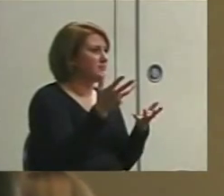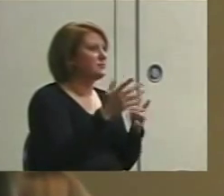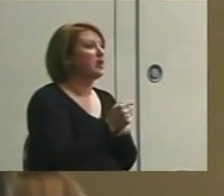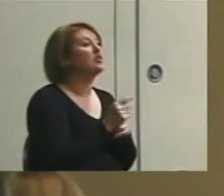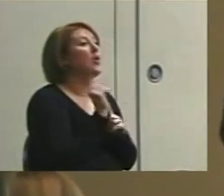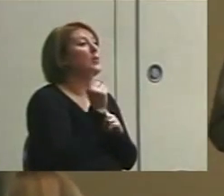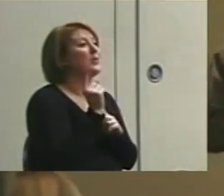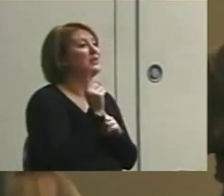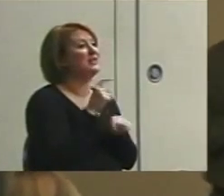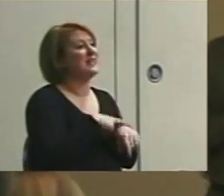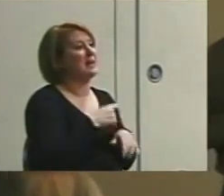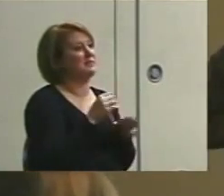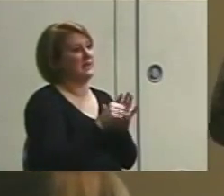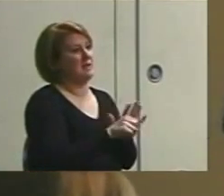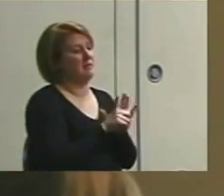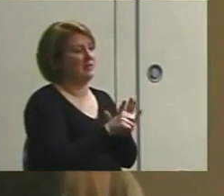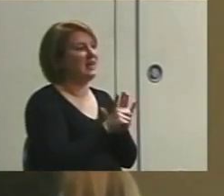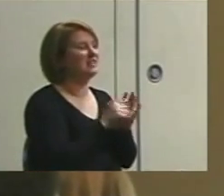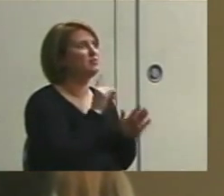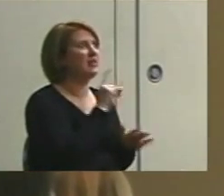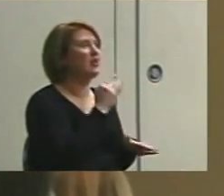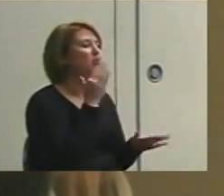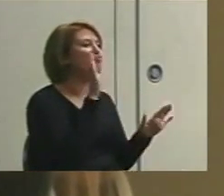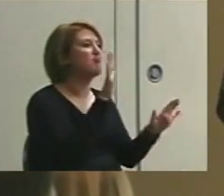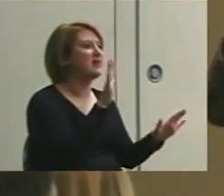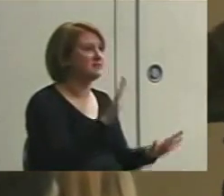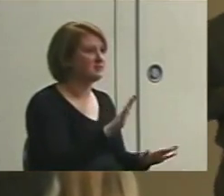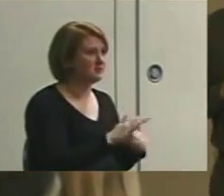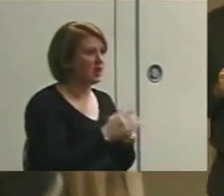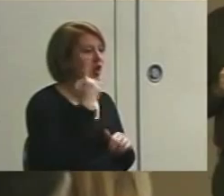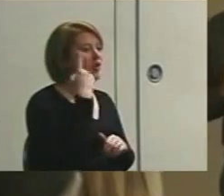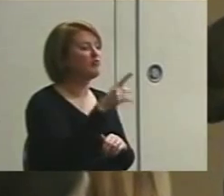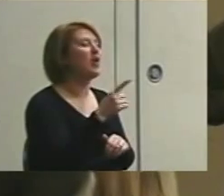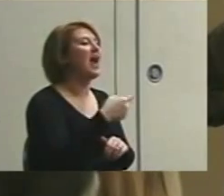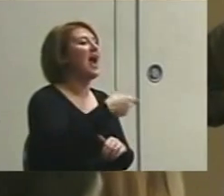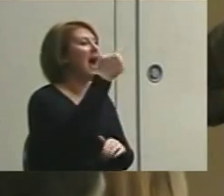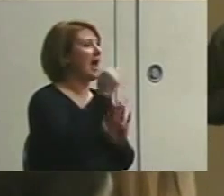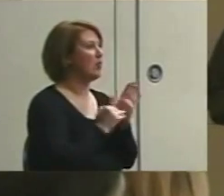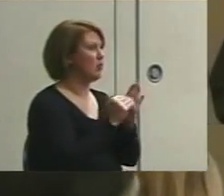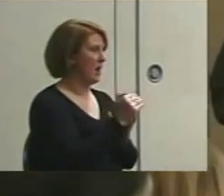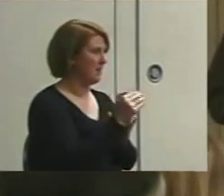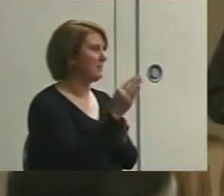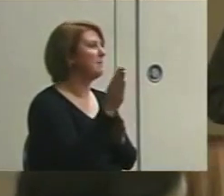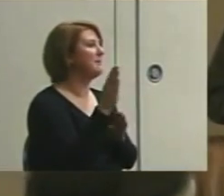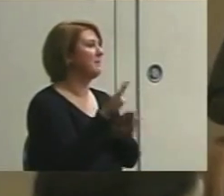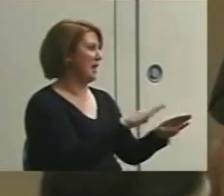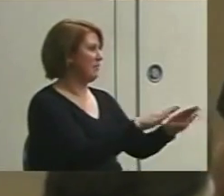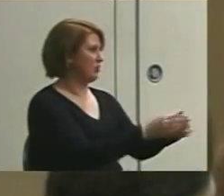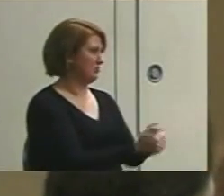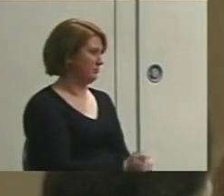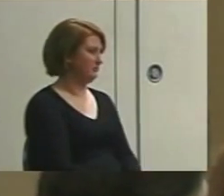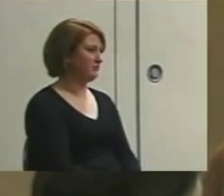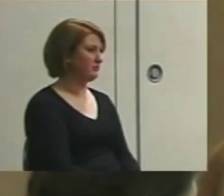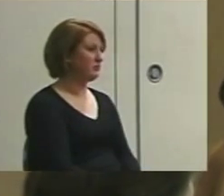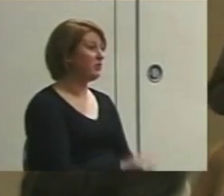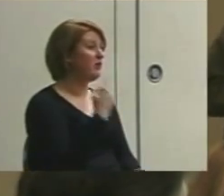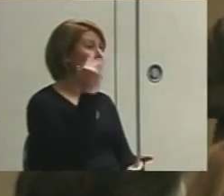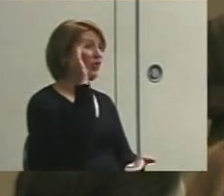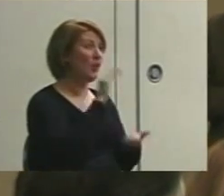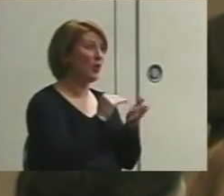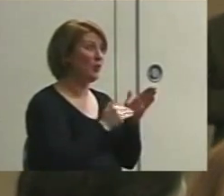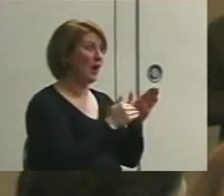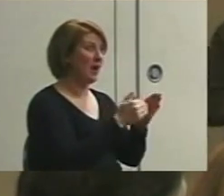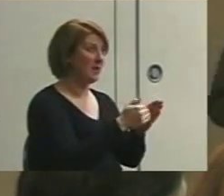Momentary time sampling is great for really high rate behaviors. For low rate